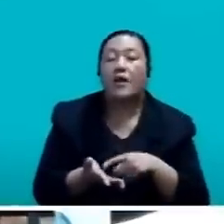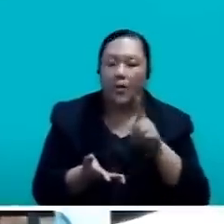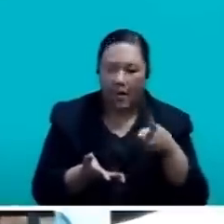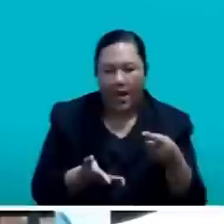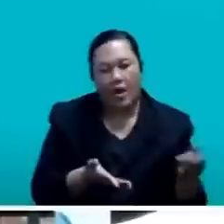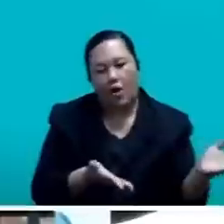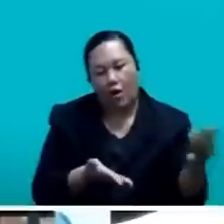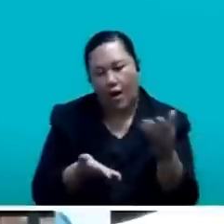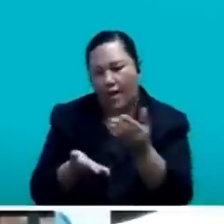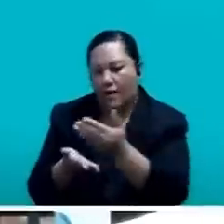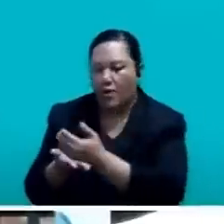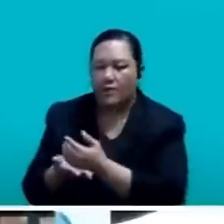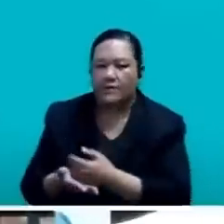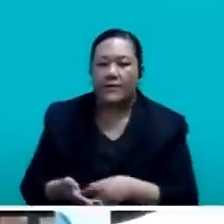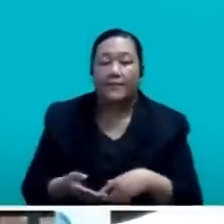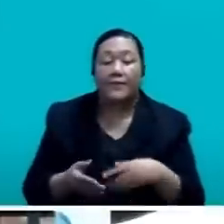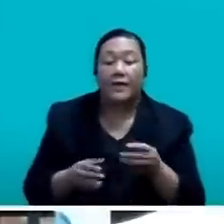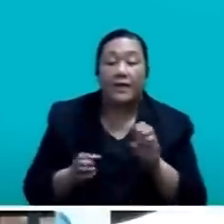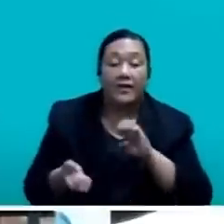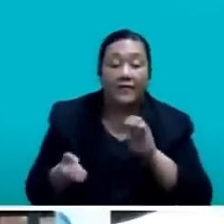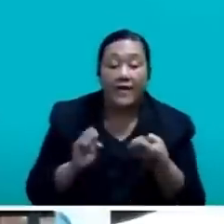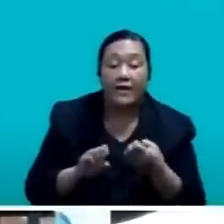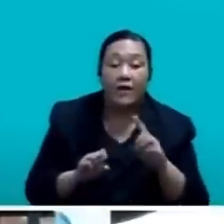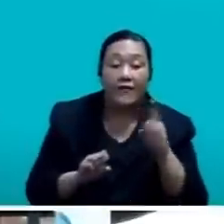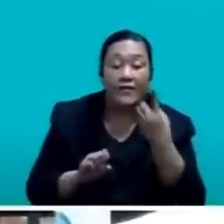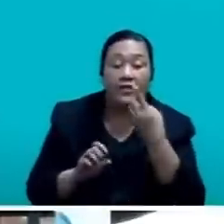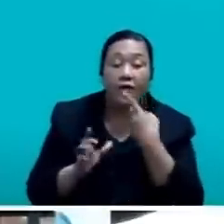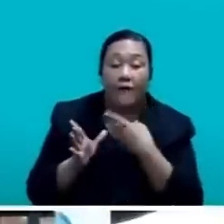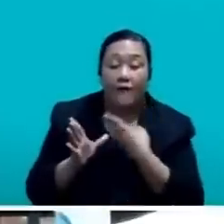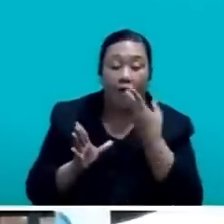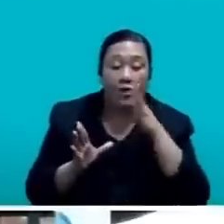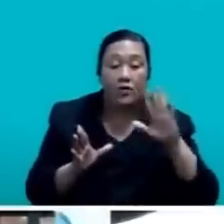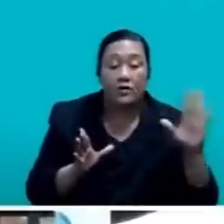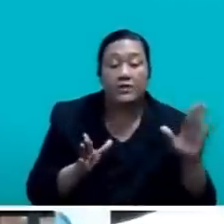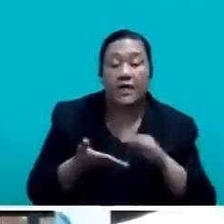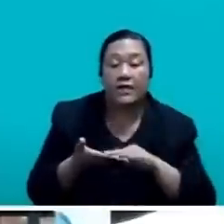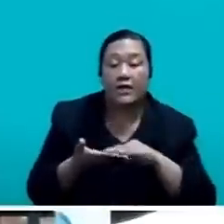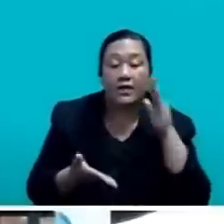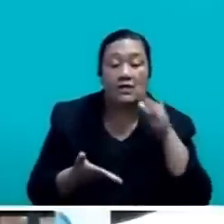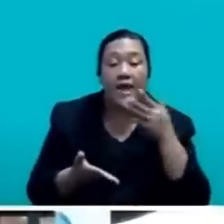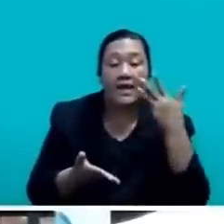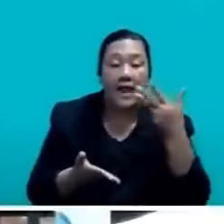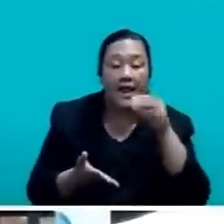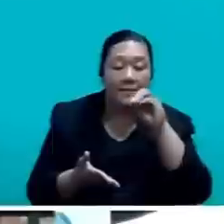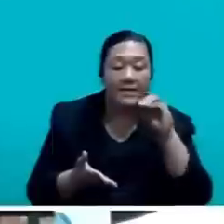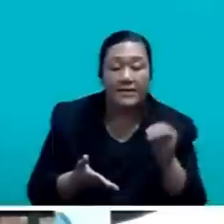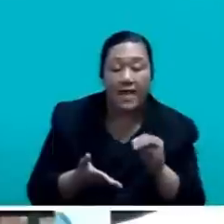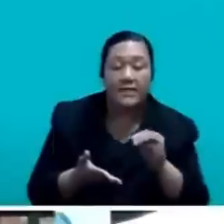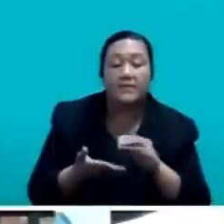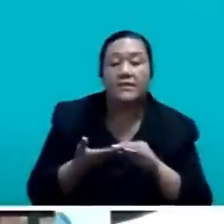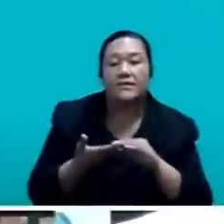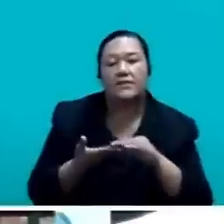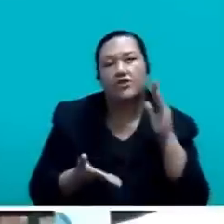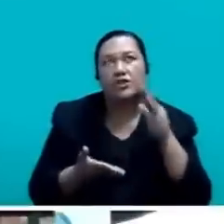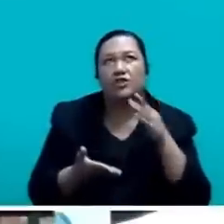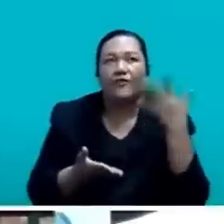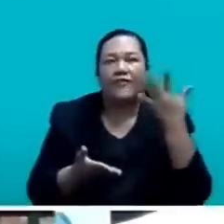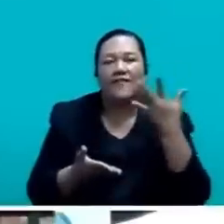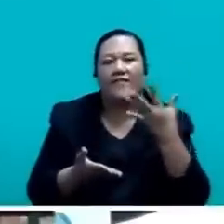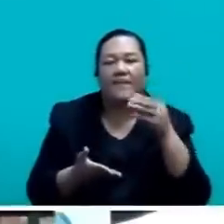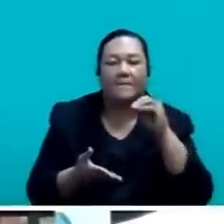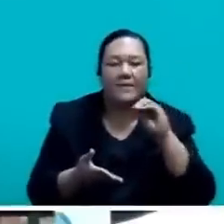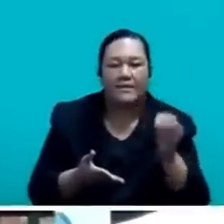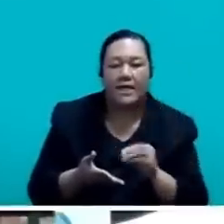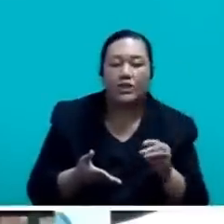Effective from the 1st of August 2023, that will increase from 9% to 15%. And so we take this